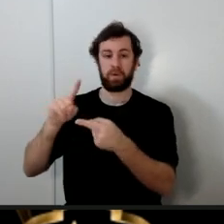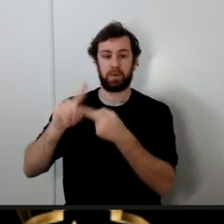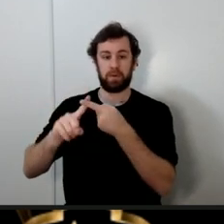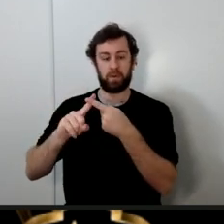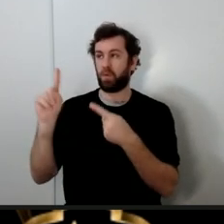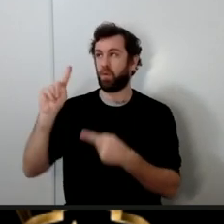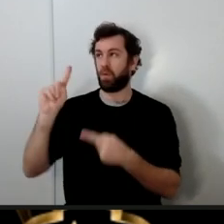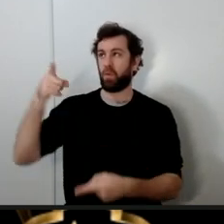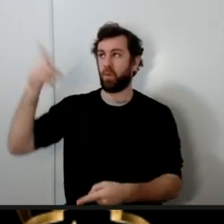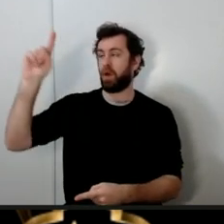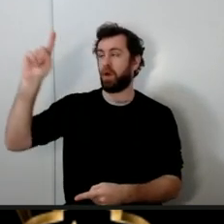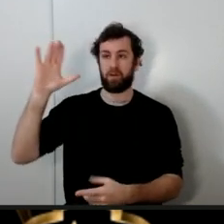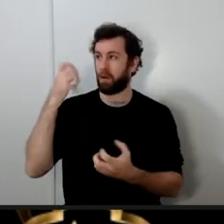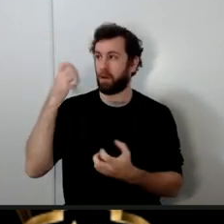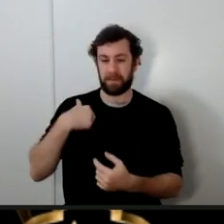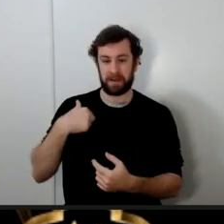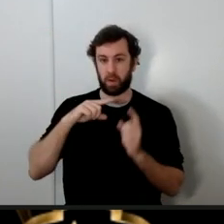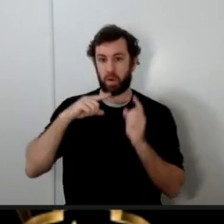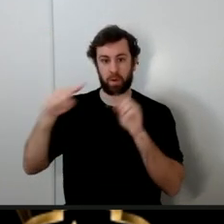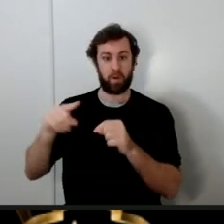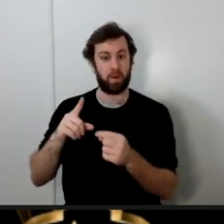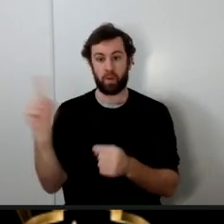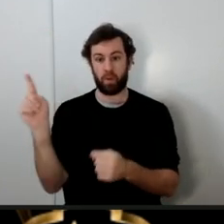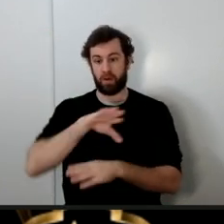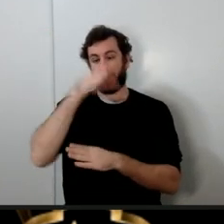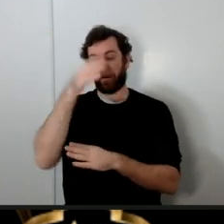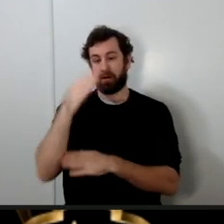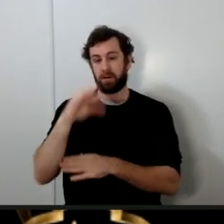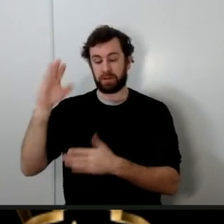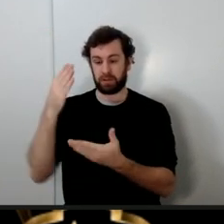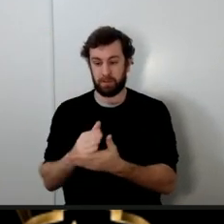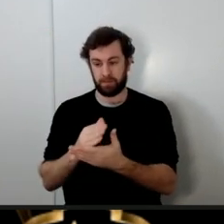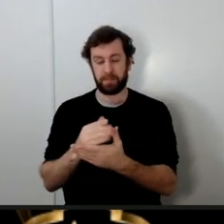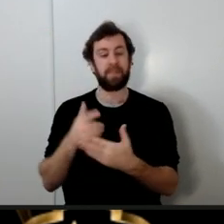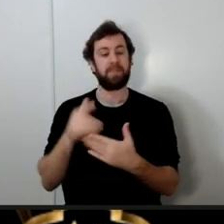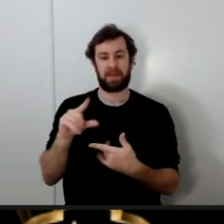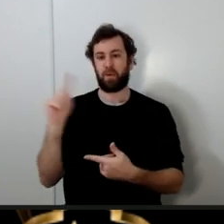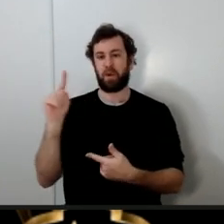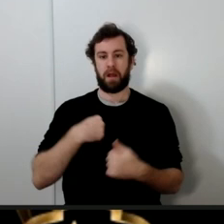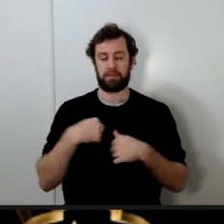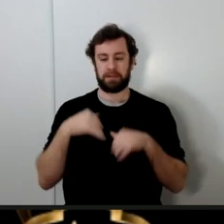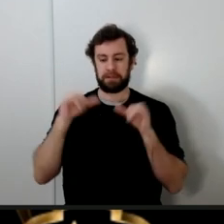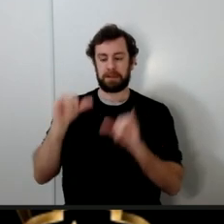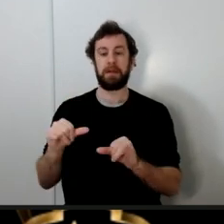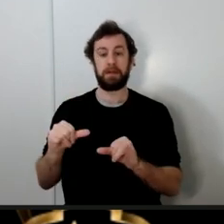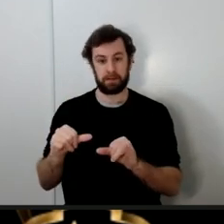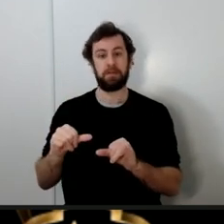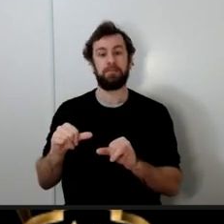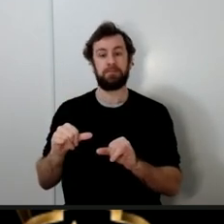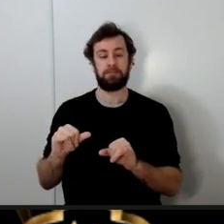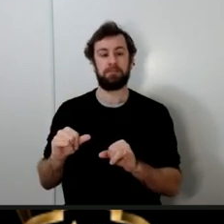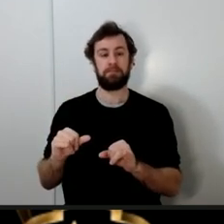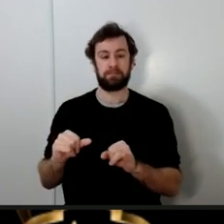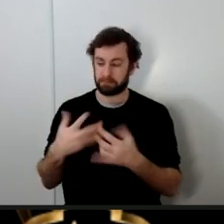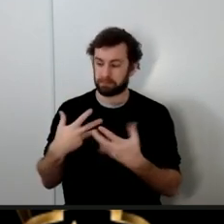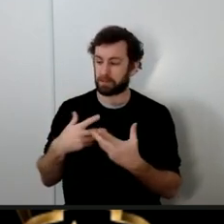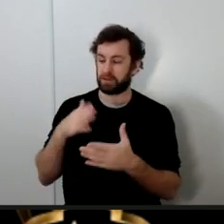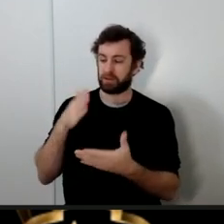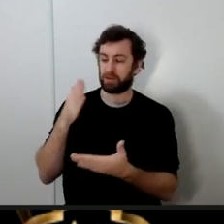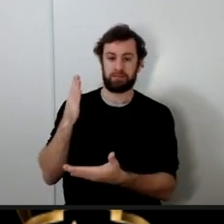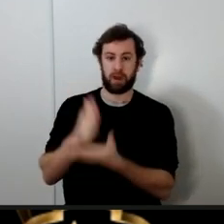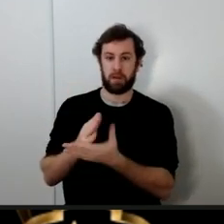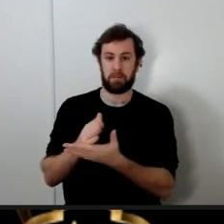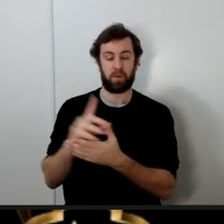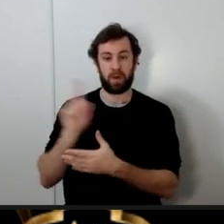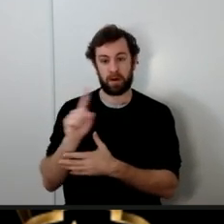wants it to go so wherever the camel stops that's where I will be staying the camel goes and stops by the house of Abu Ayyub